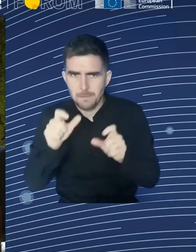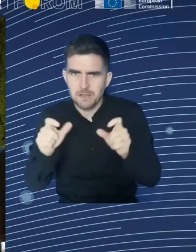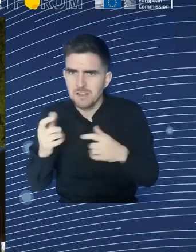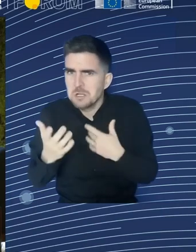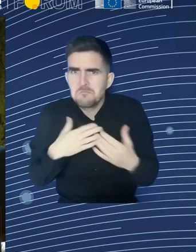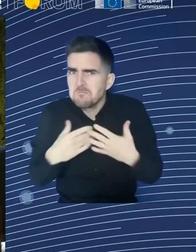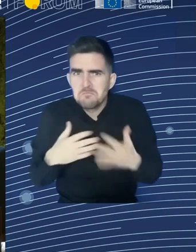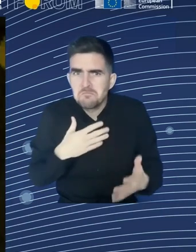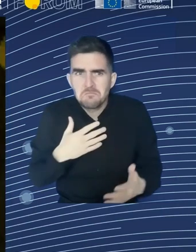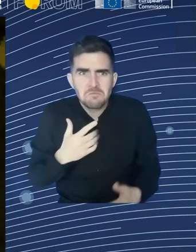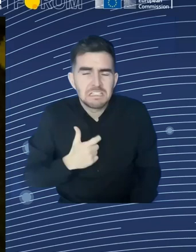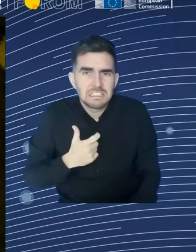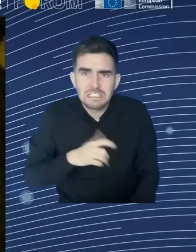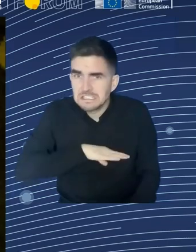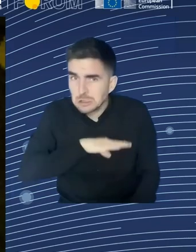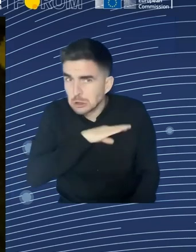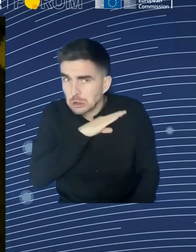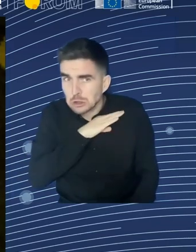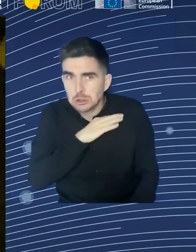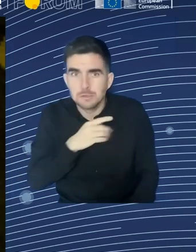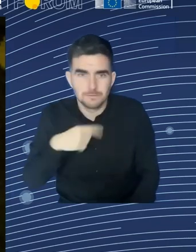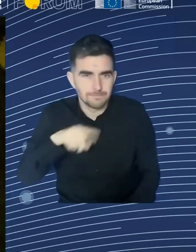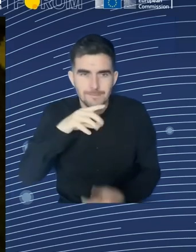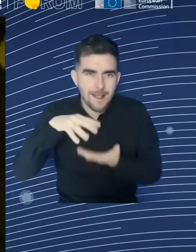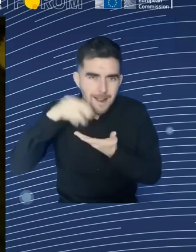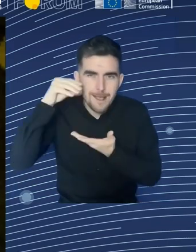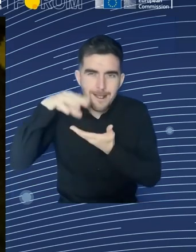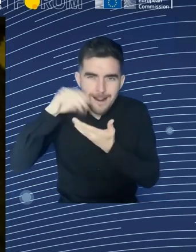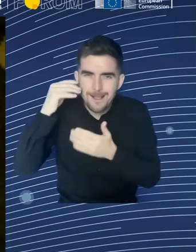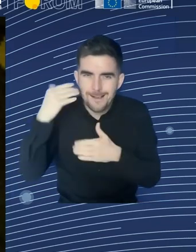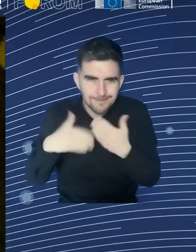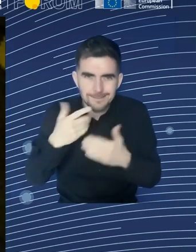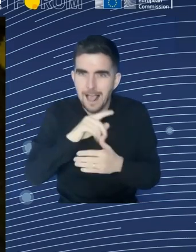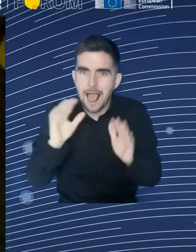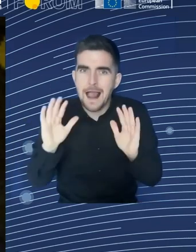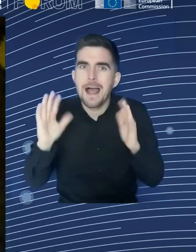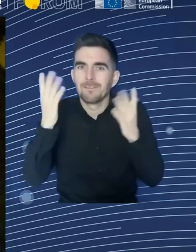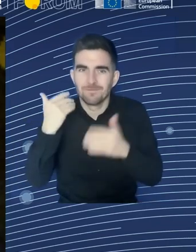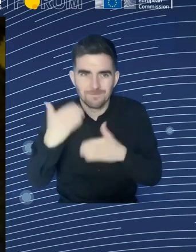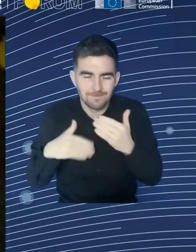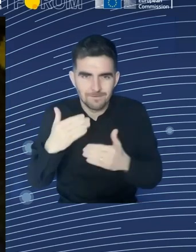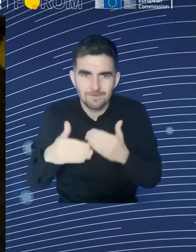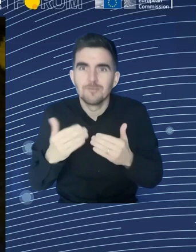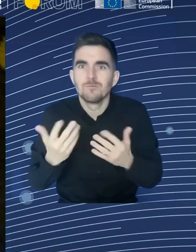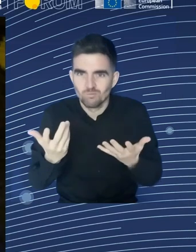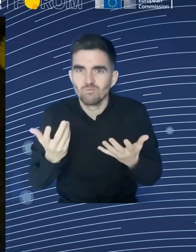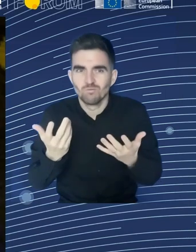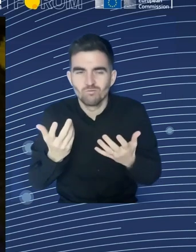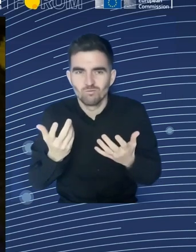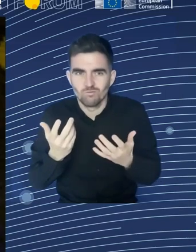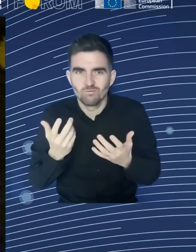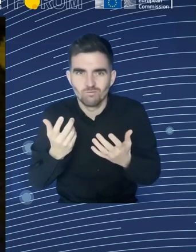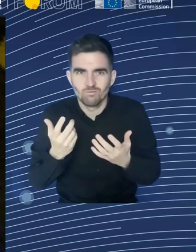new skills and thus being able to be part of the economic and social systems.